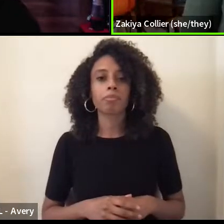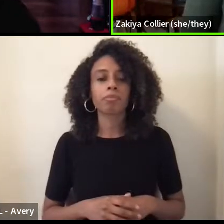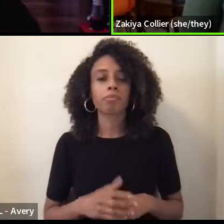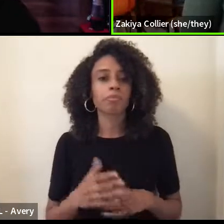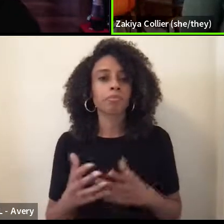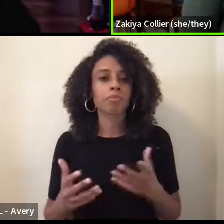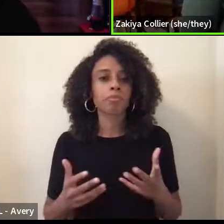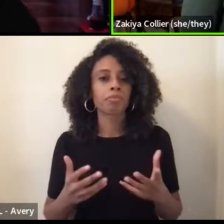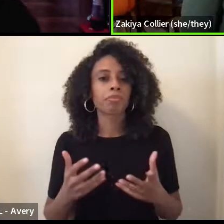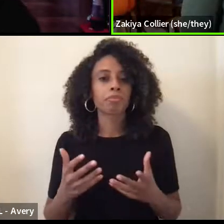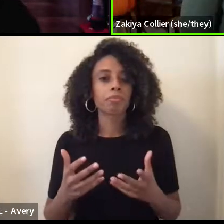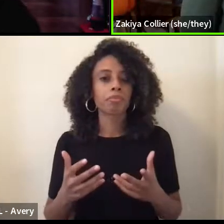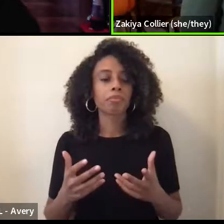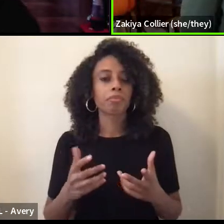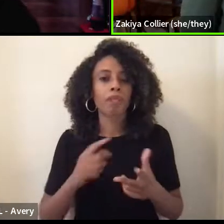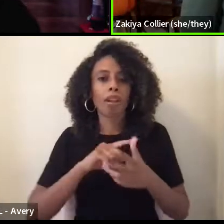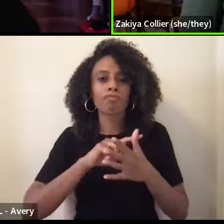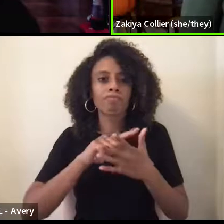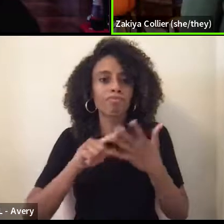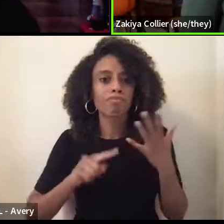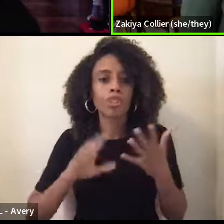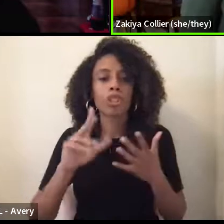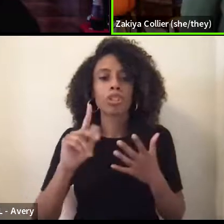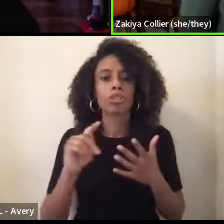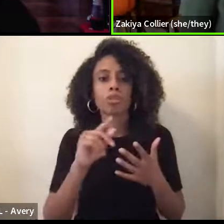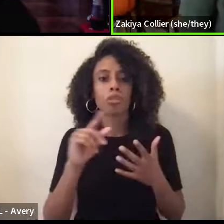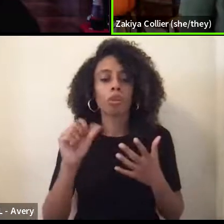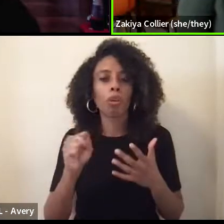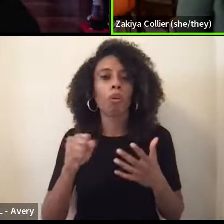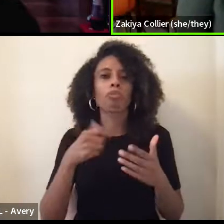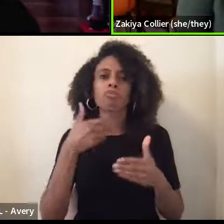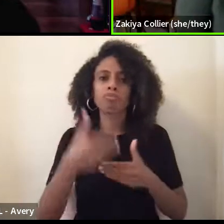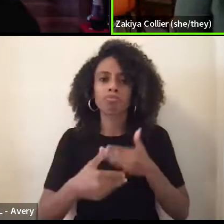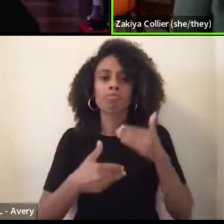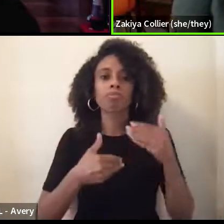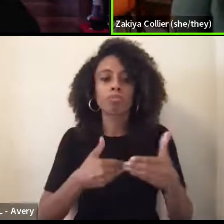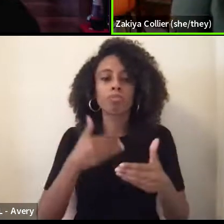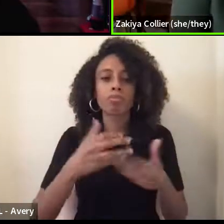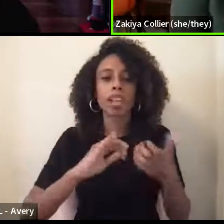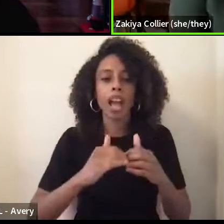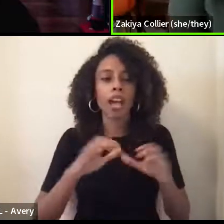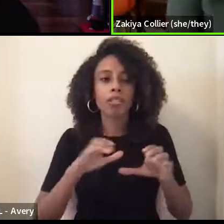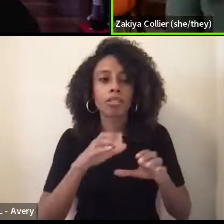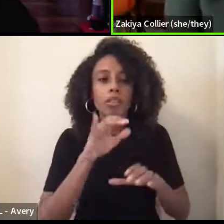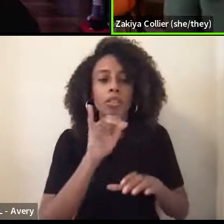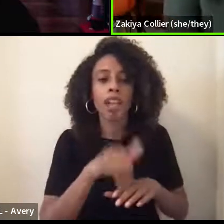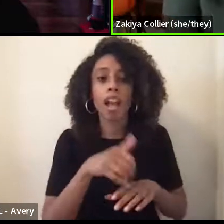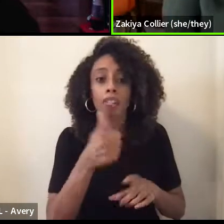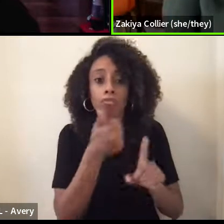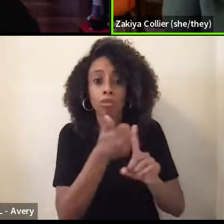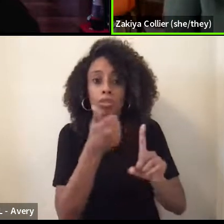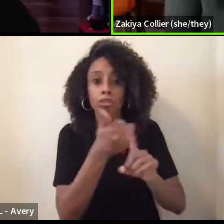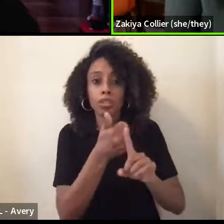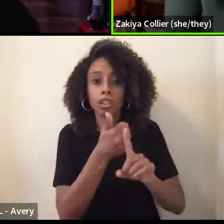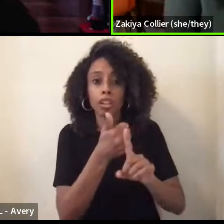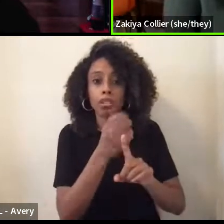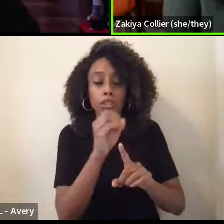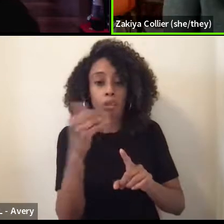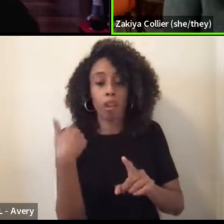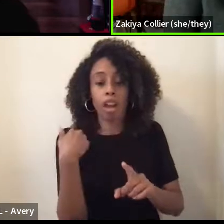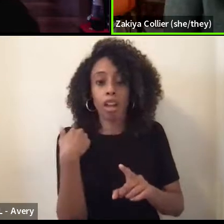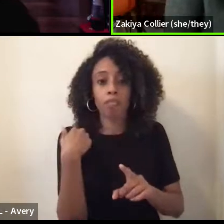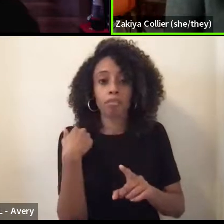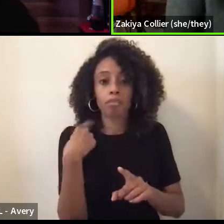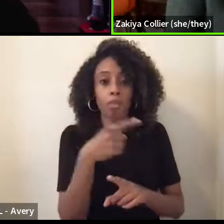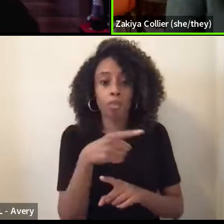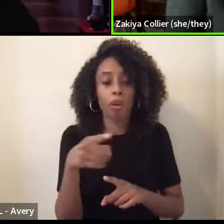there are a number of tools that, that, that walk you through like how to do that for yourself. Um, so that you have those accounts accounts because,